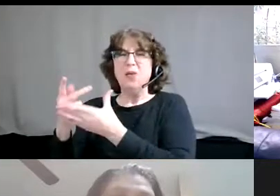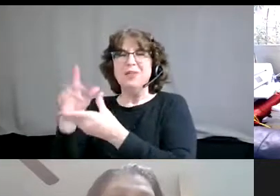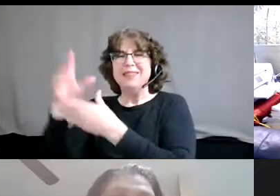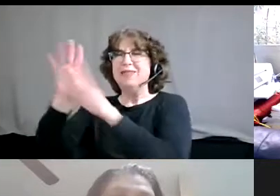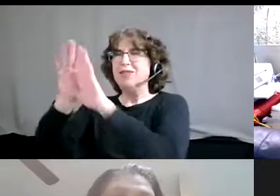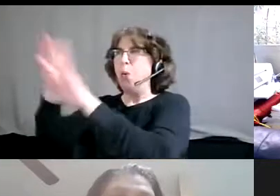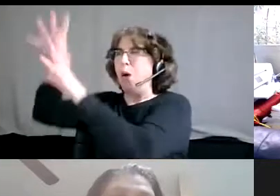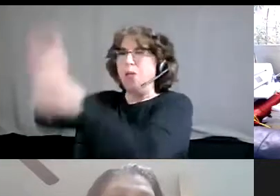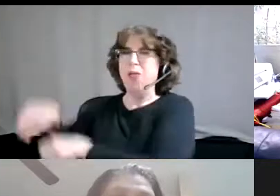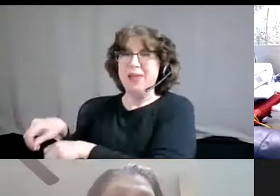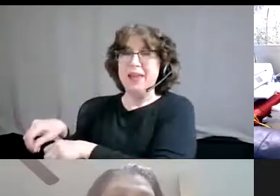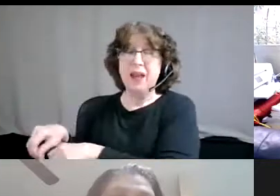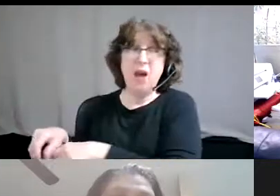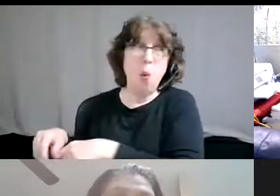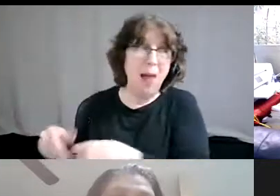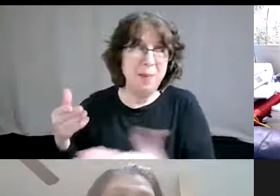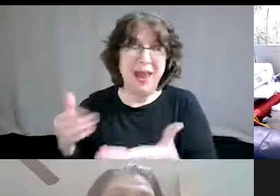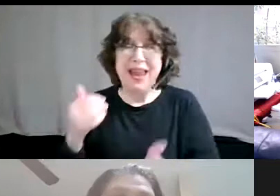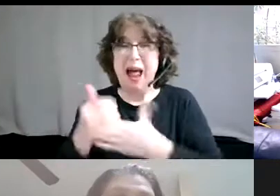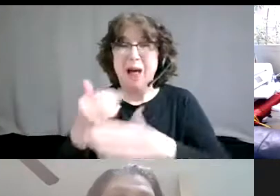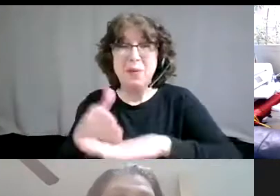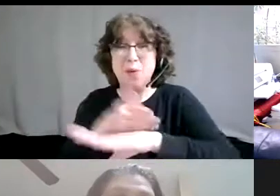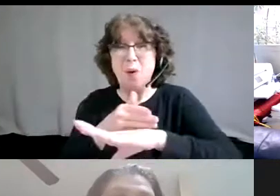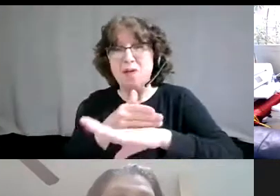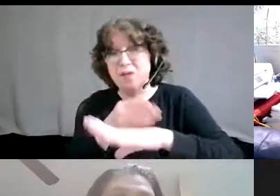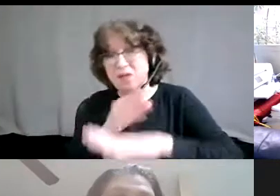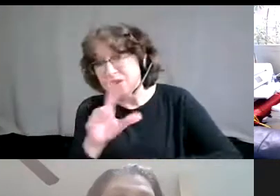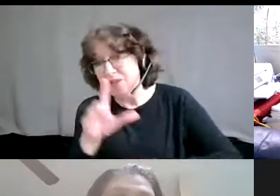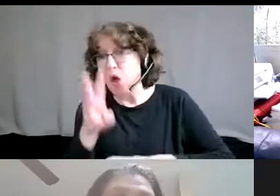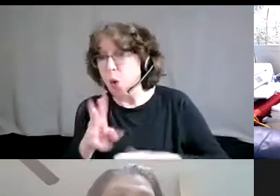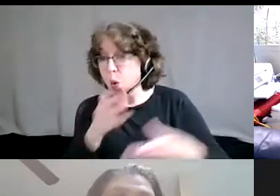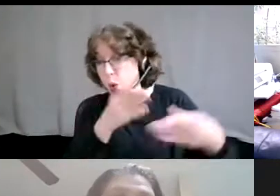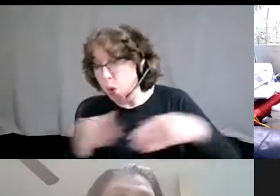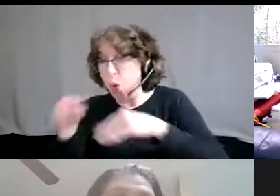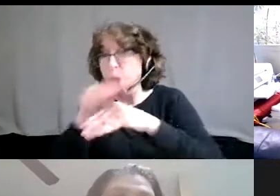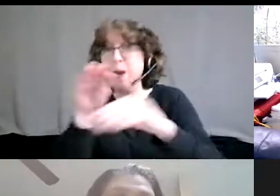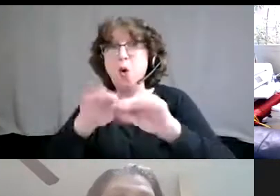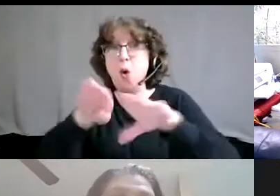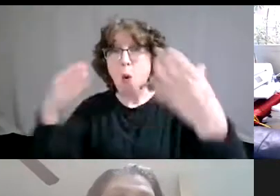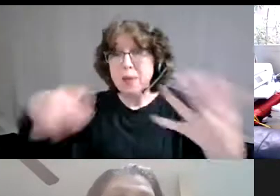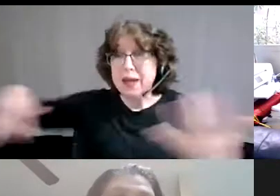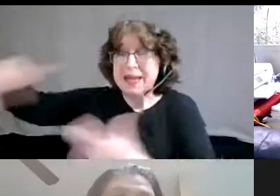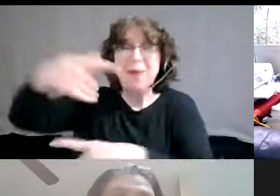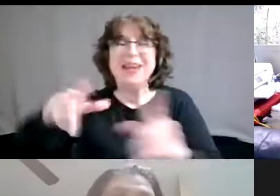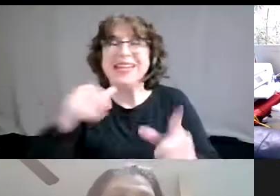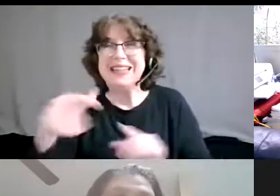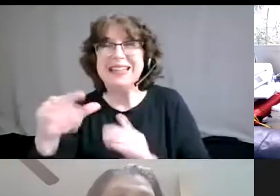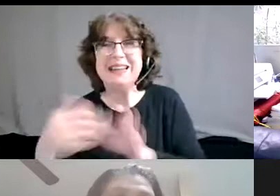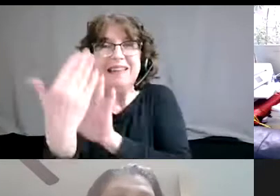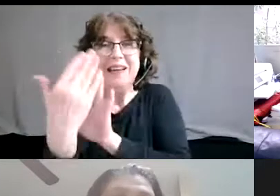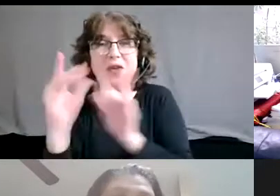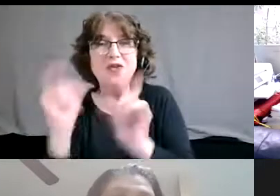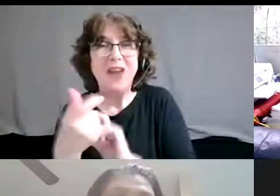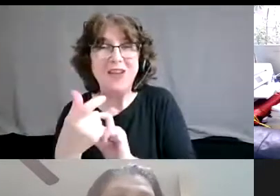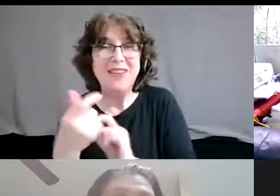mean with the flow of the inequitable structures, um, more open, it's not going to actually address the fact that the structure is still